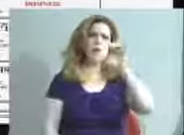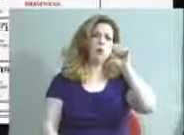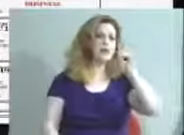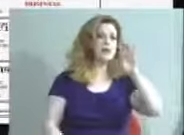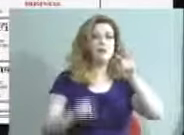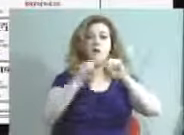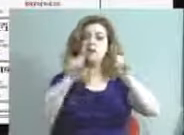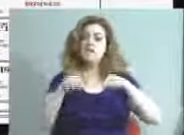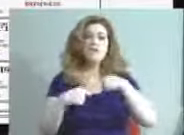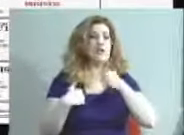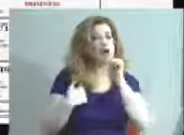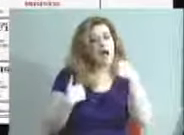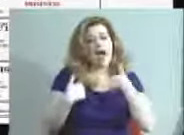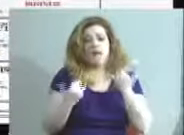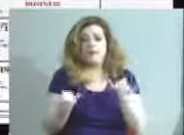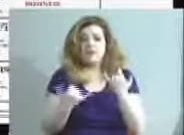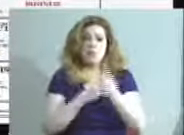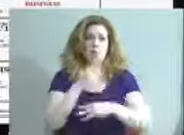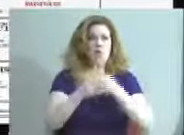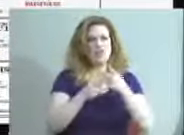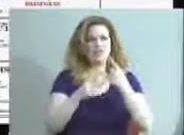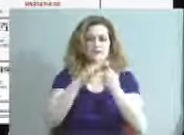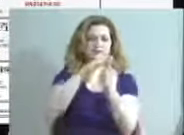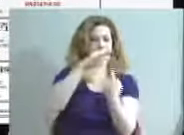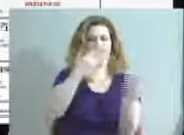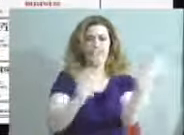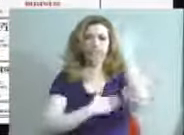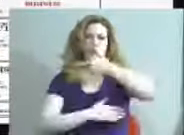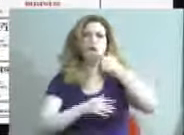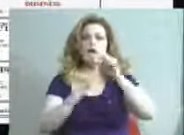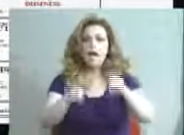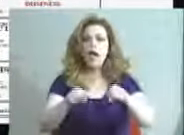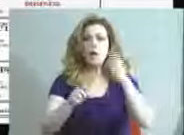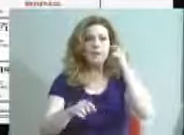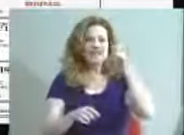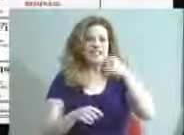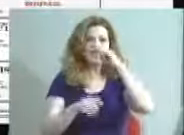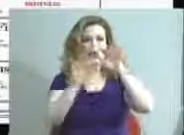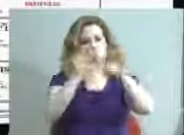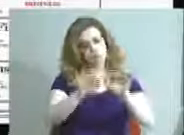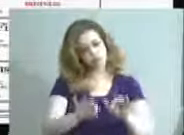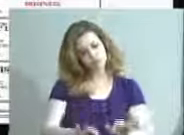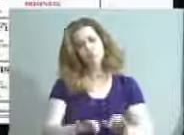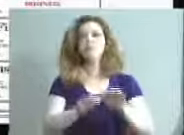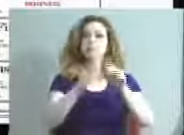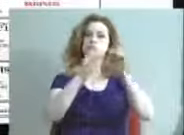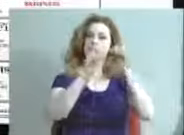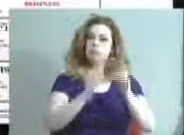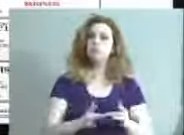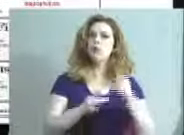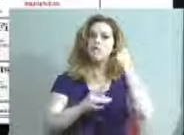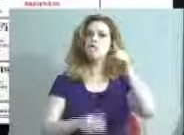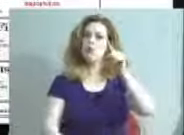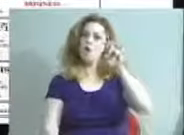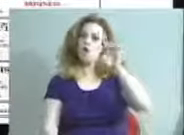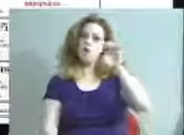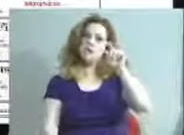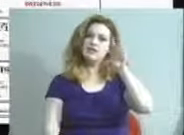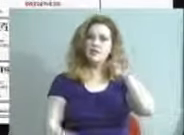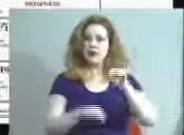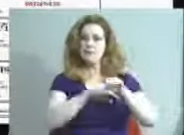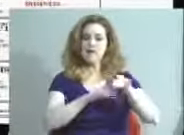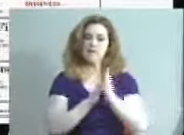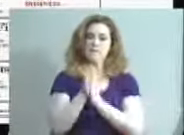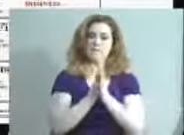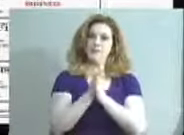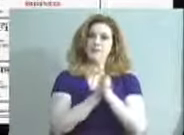today's world, you're invisible for the most part. And what we see with kids that get their digital resumes, it gives them a little pep in their step as well. And then